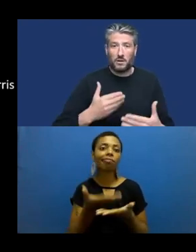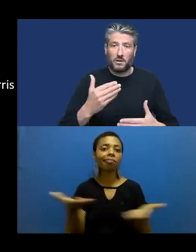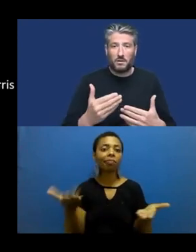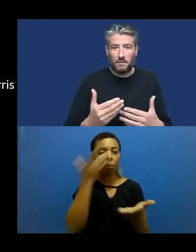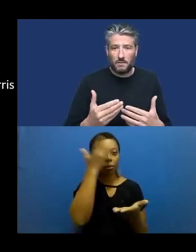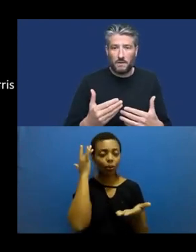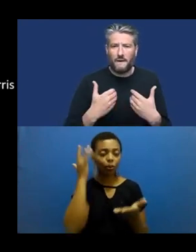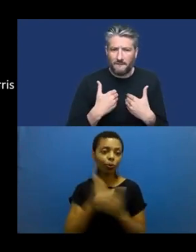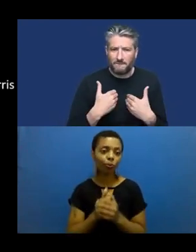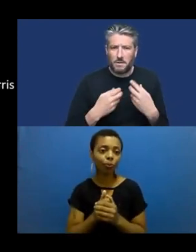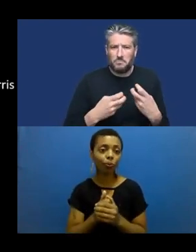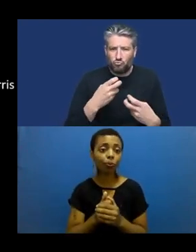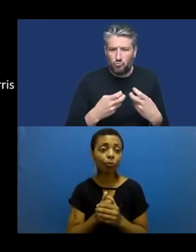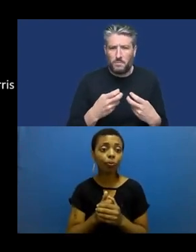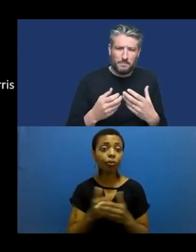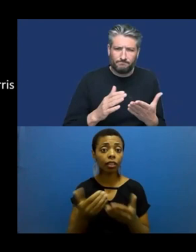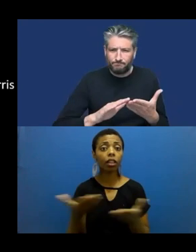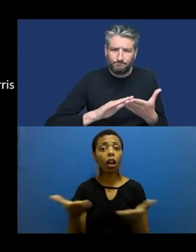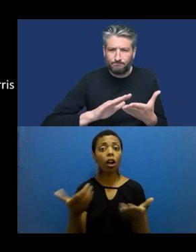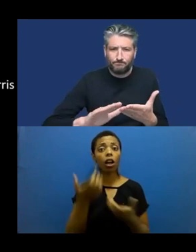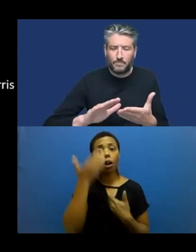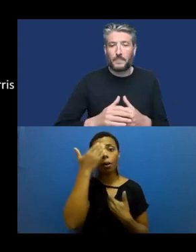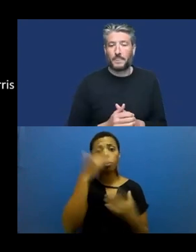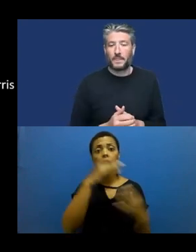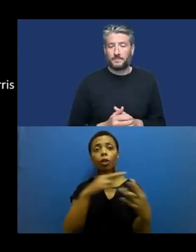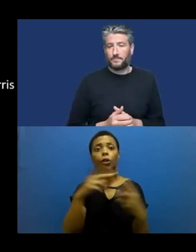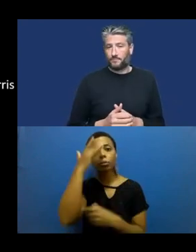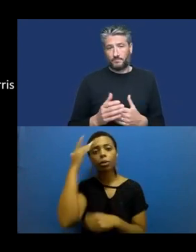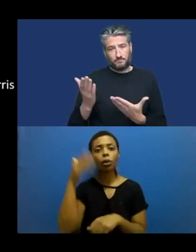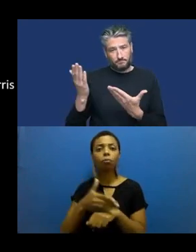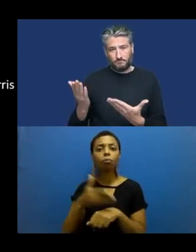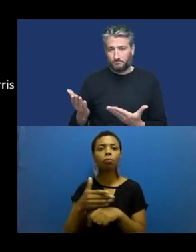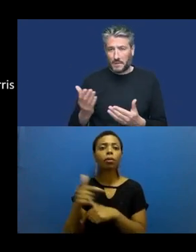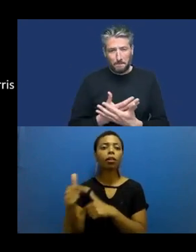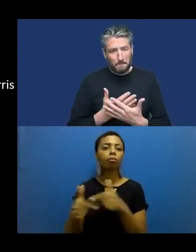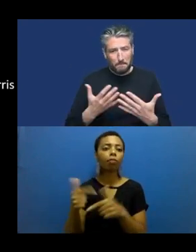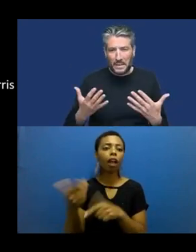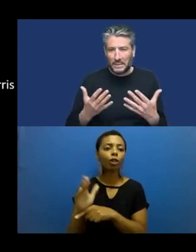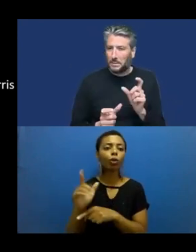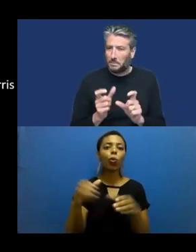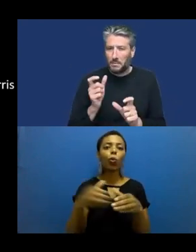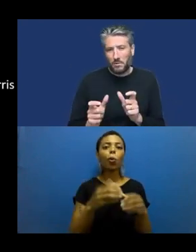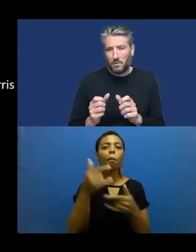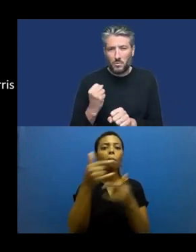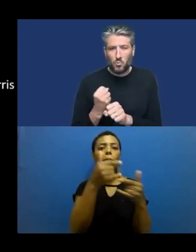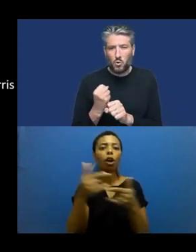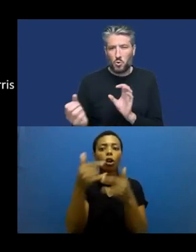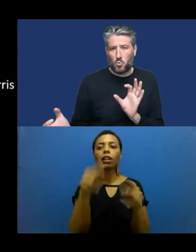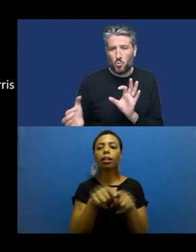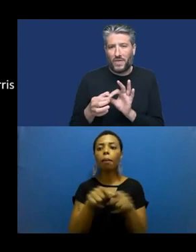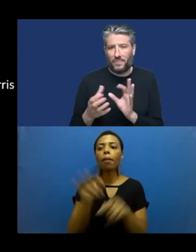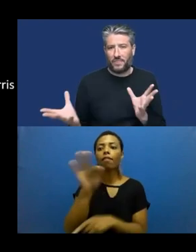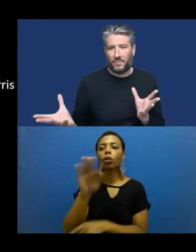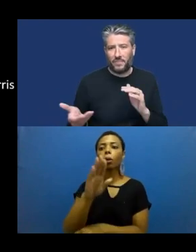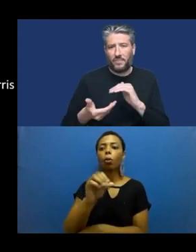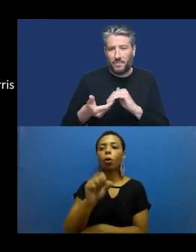I want to give a huge thank you to my many collaborators from Microsoft, Gallaudet University, Boston University, Rochester Institute